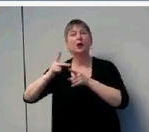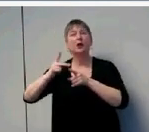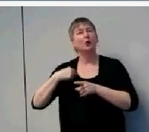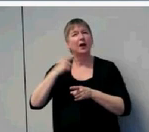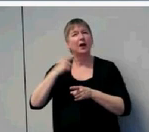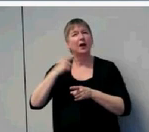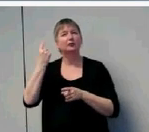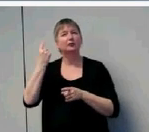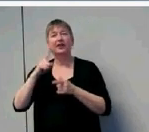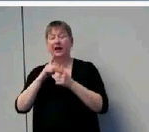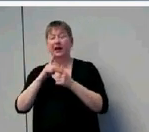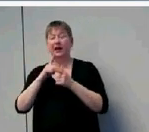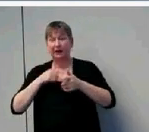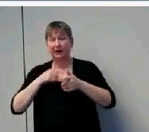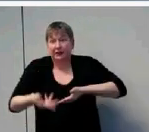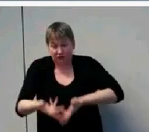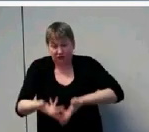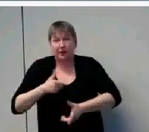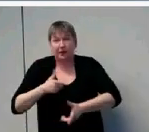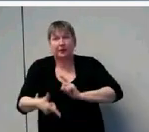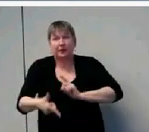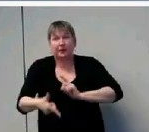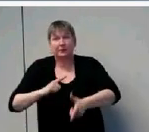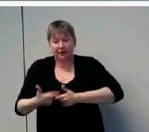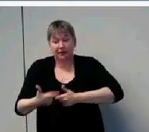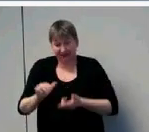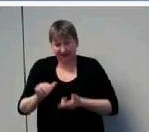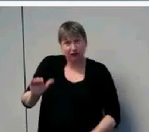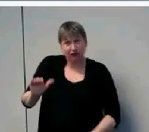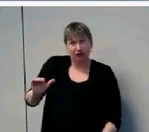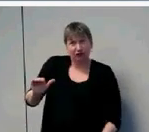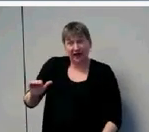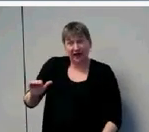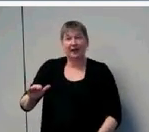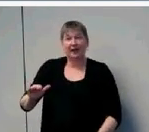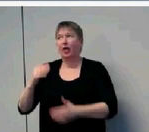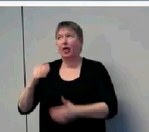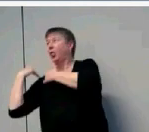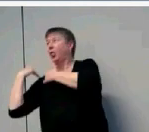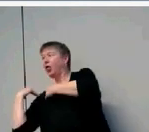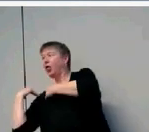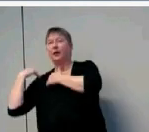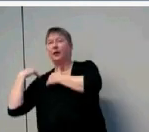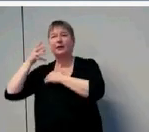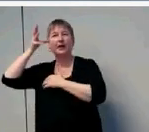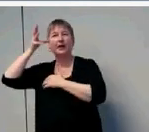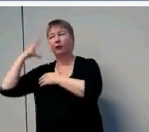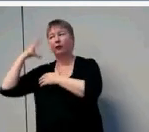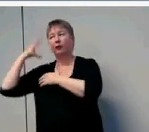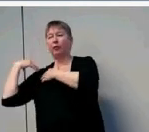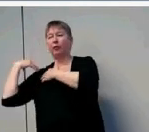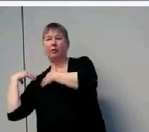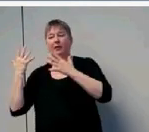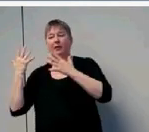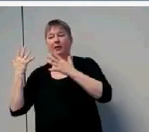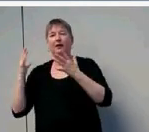-directional in its challenges. There is a child in the mix that's creating challenges for the parent. And so we